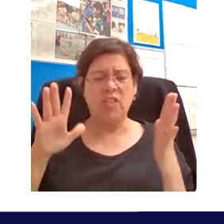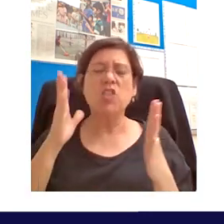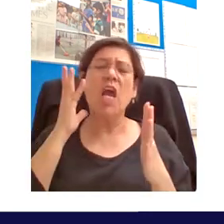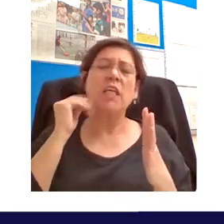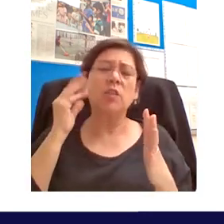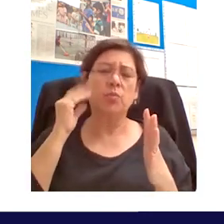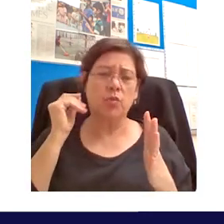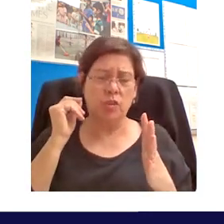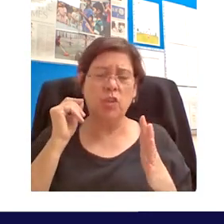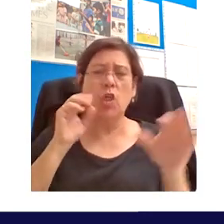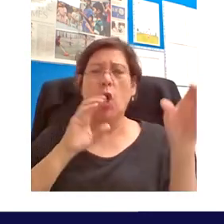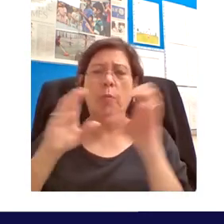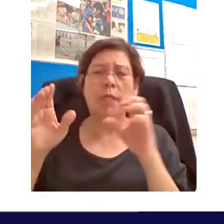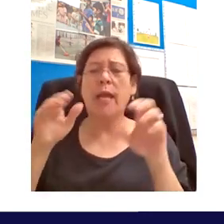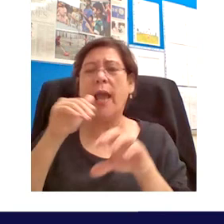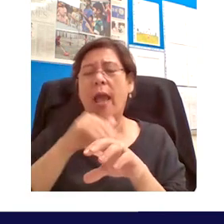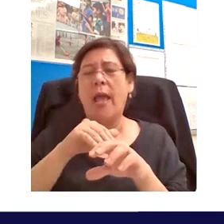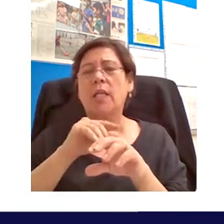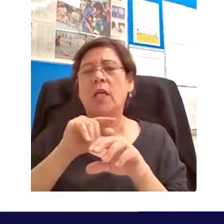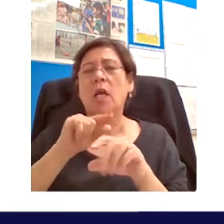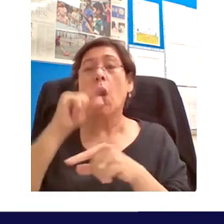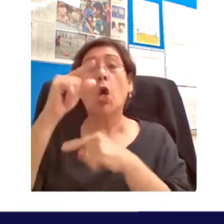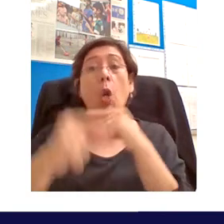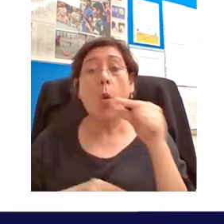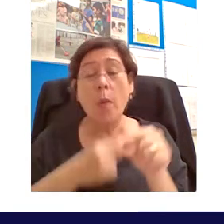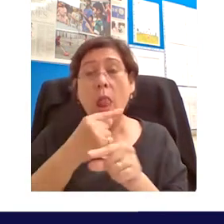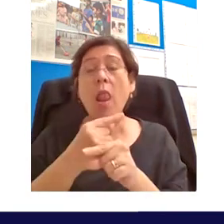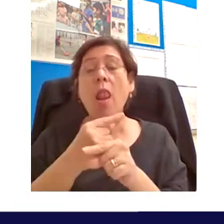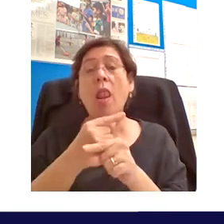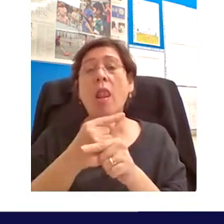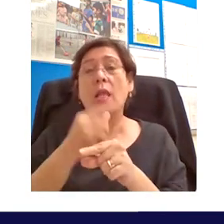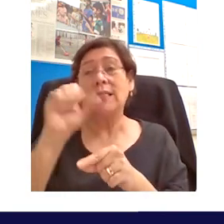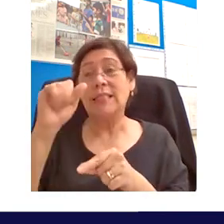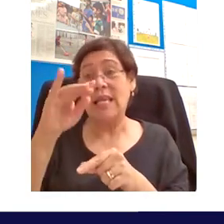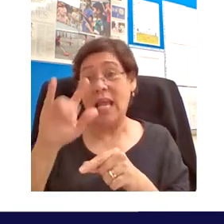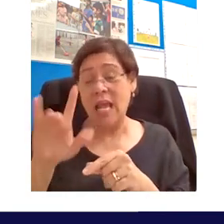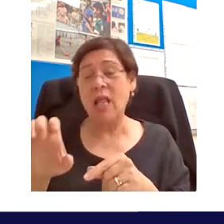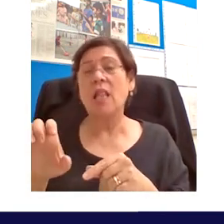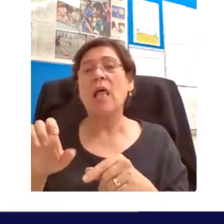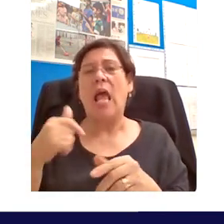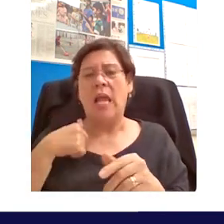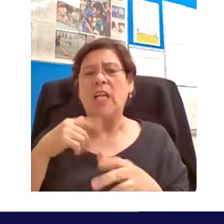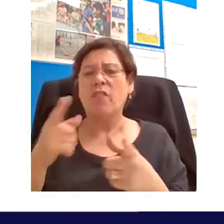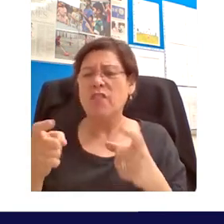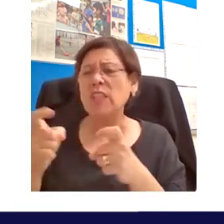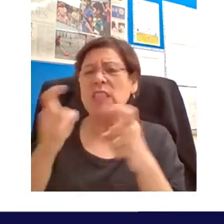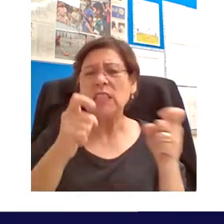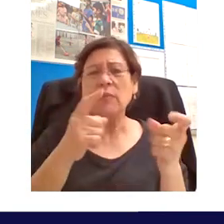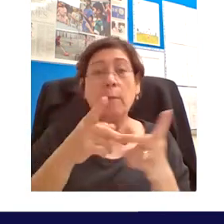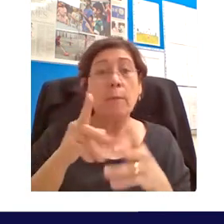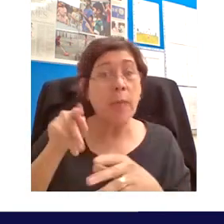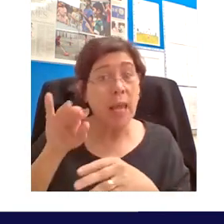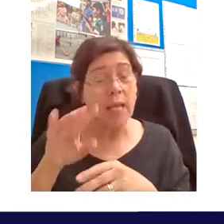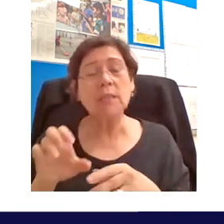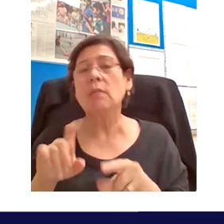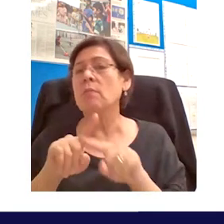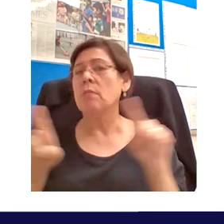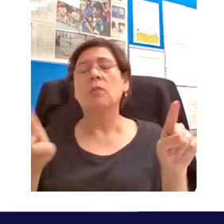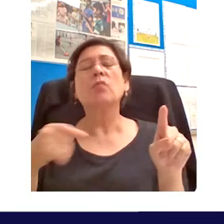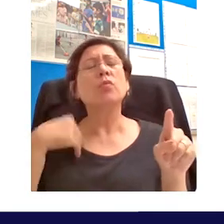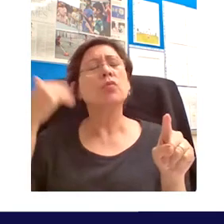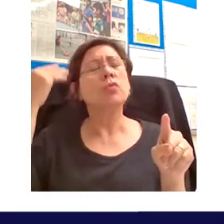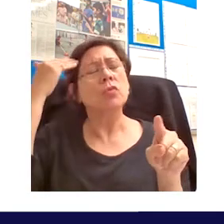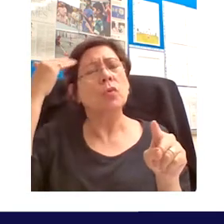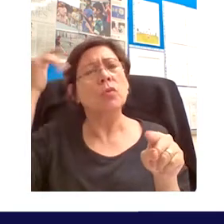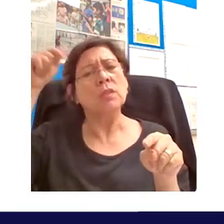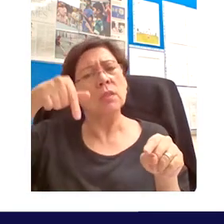developing information and communication technology at an extremely rapid pace and as we all know uh you know this is one of